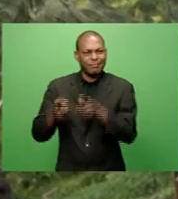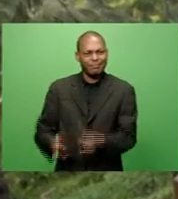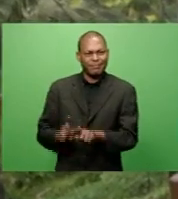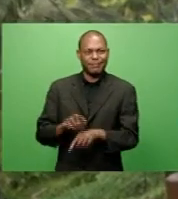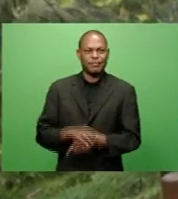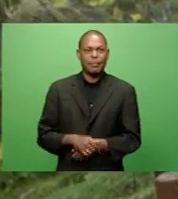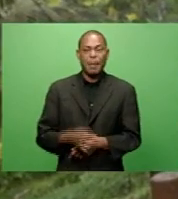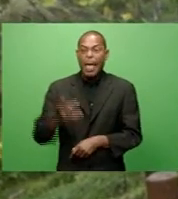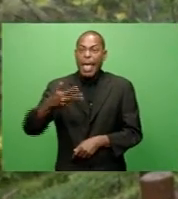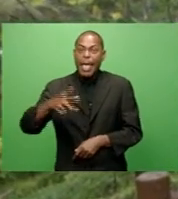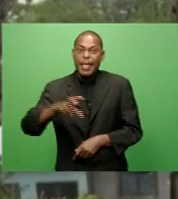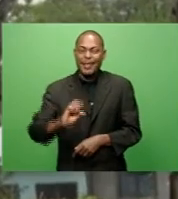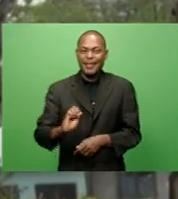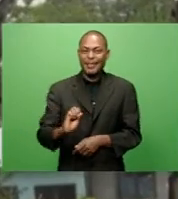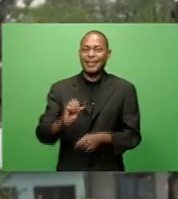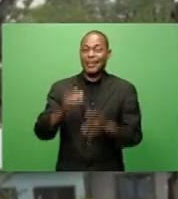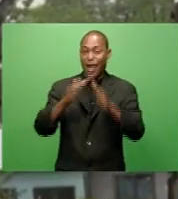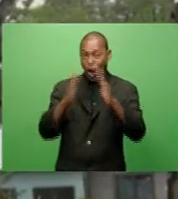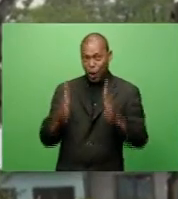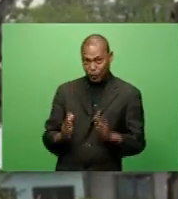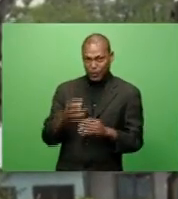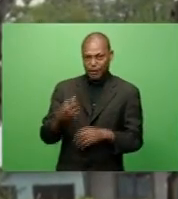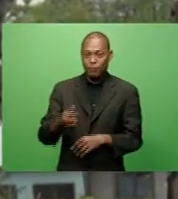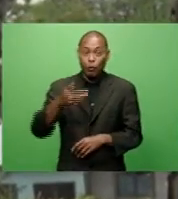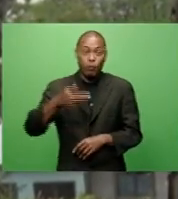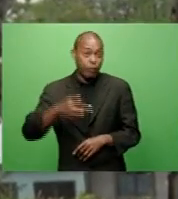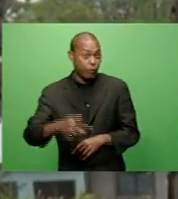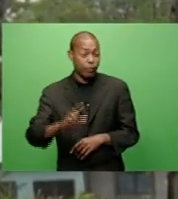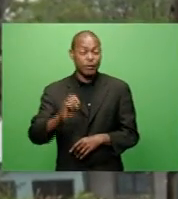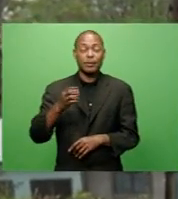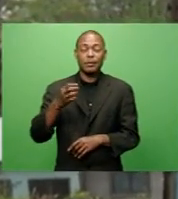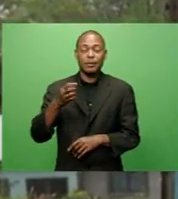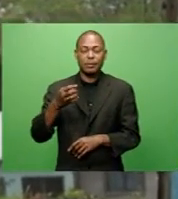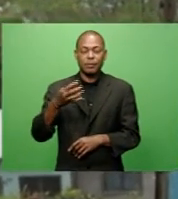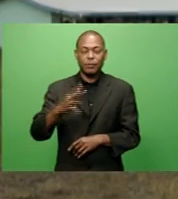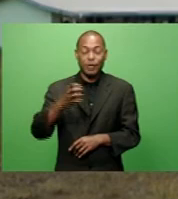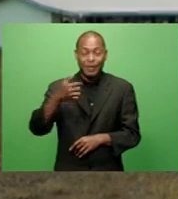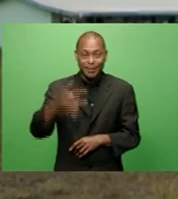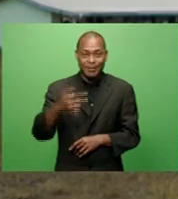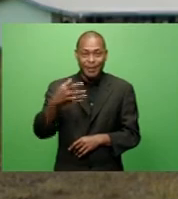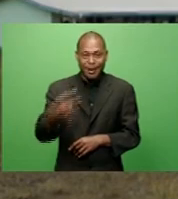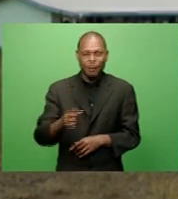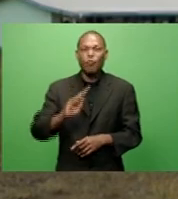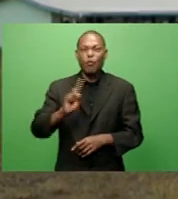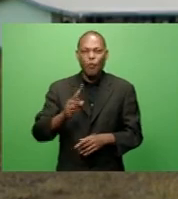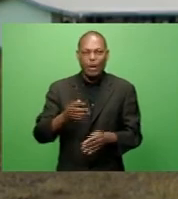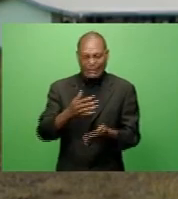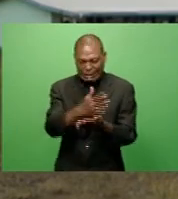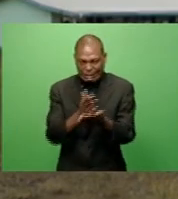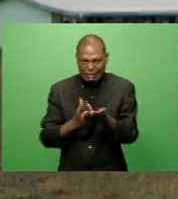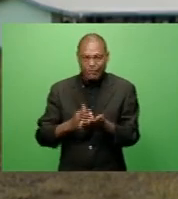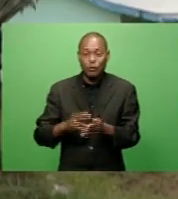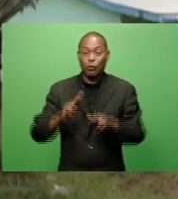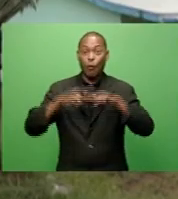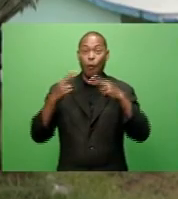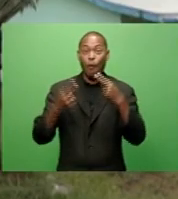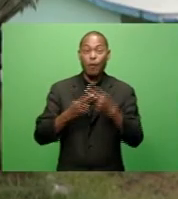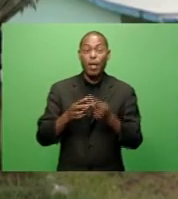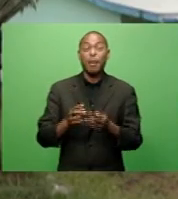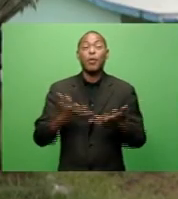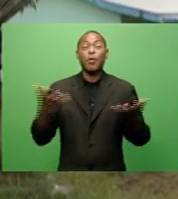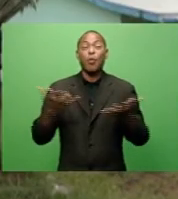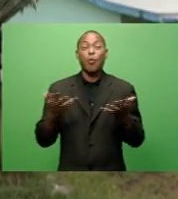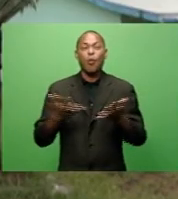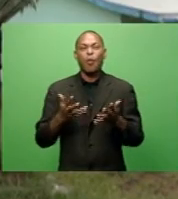homes in Nambawatu village. 47 of these are directly affected by the land cracks, and the families are now taking shelter at